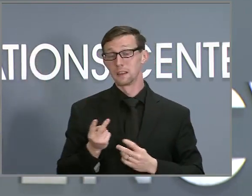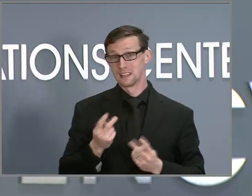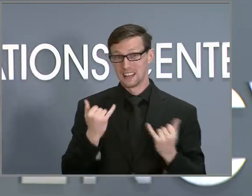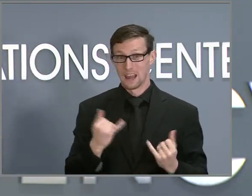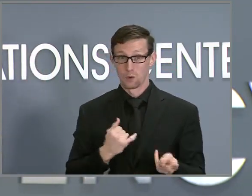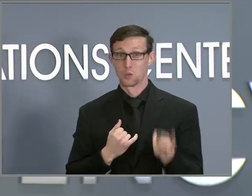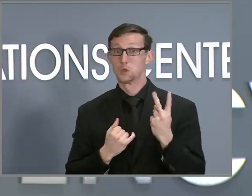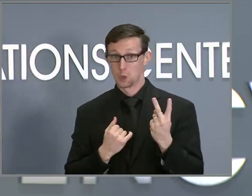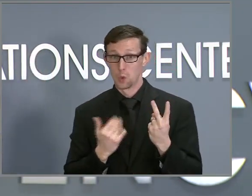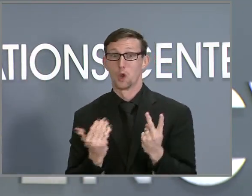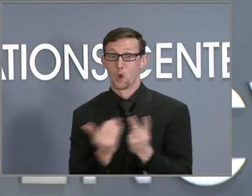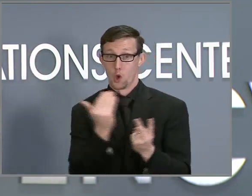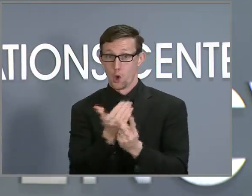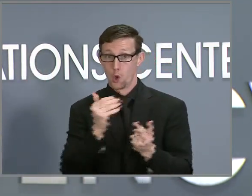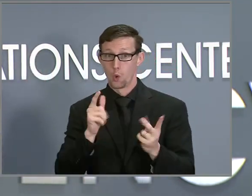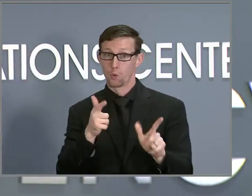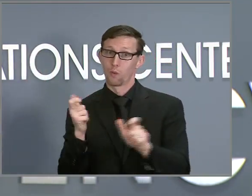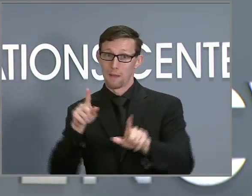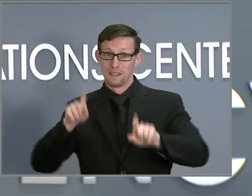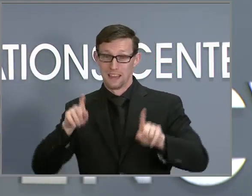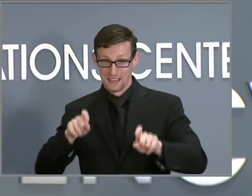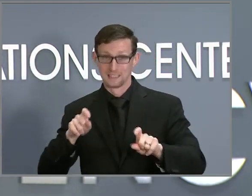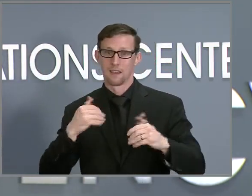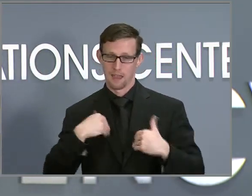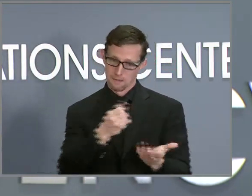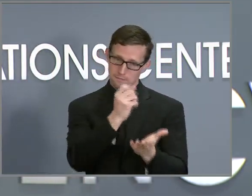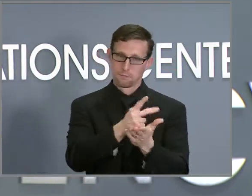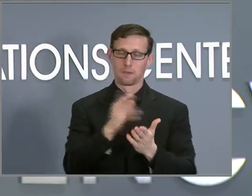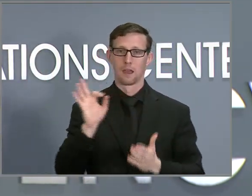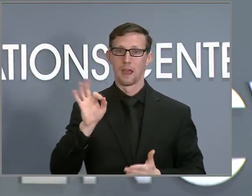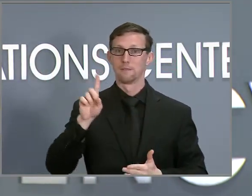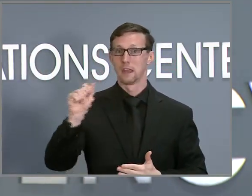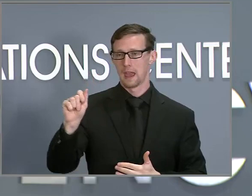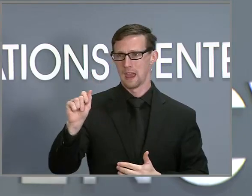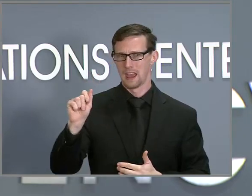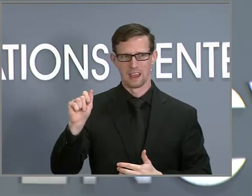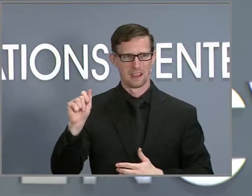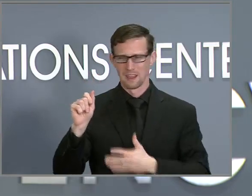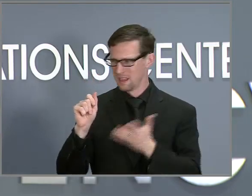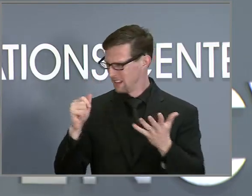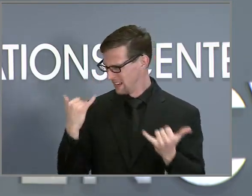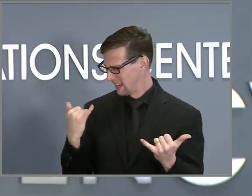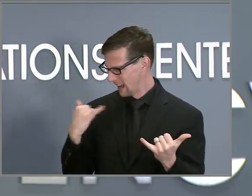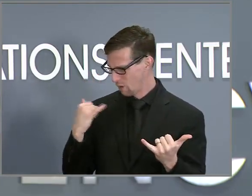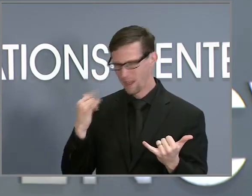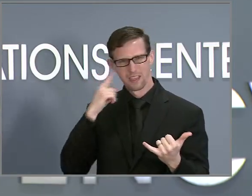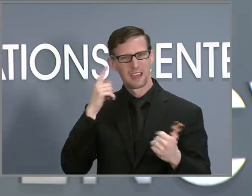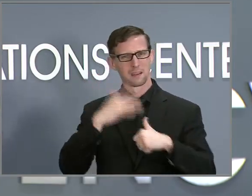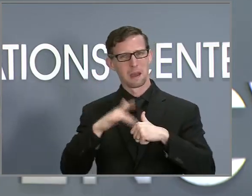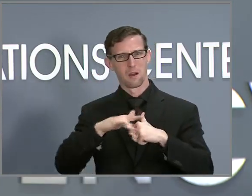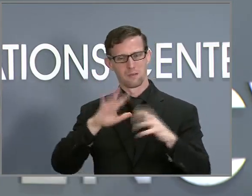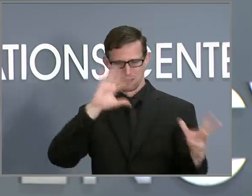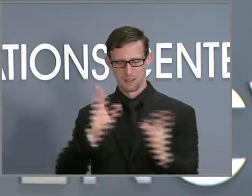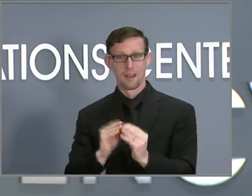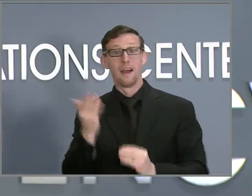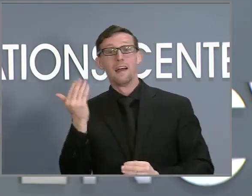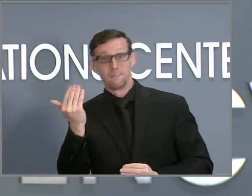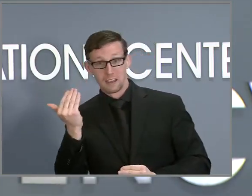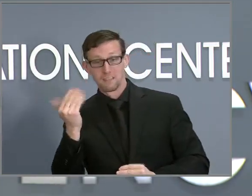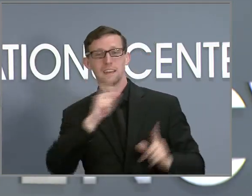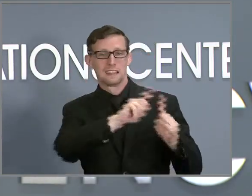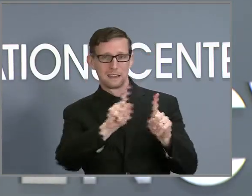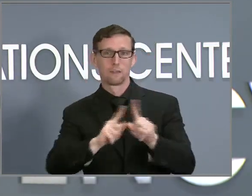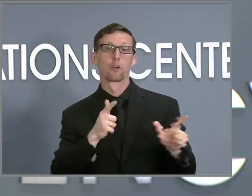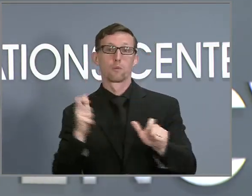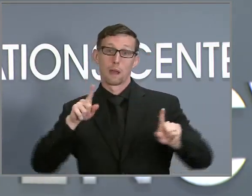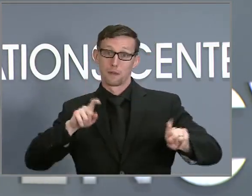have been authorized by the FDA. What, 15? That would make 15 or so of them now that have been authorized